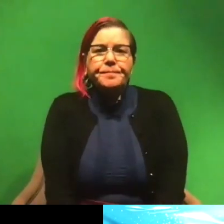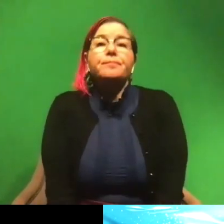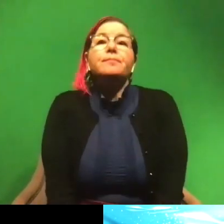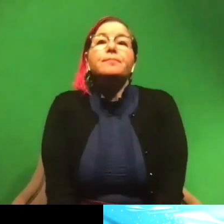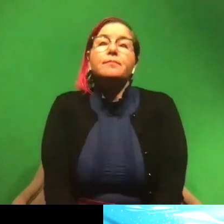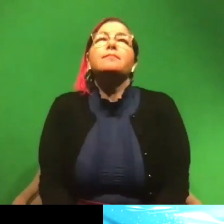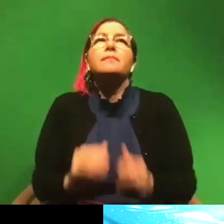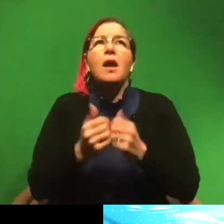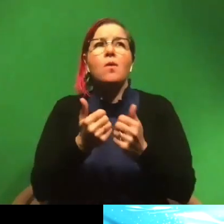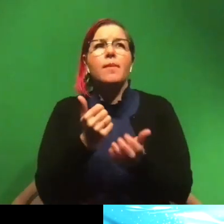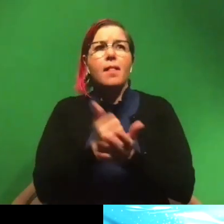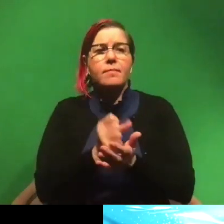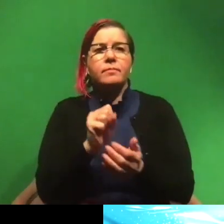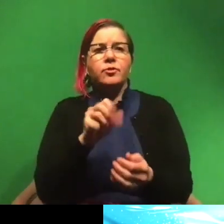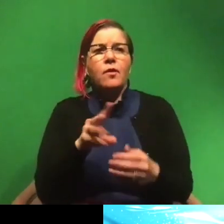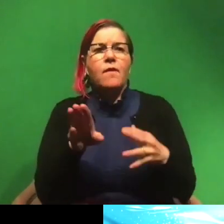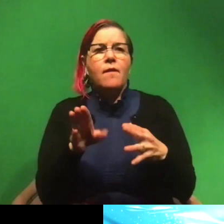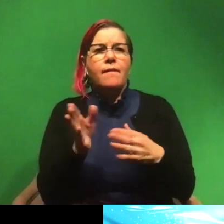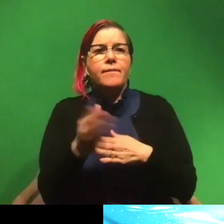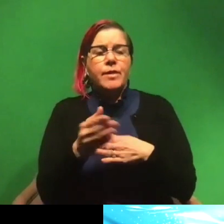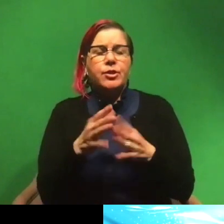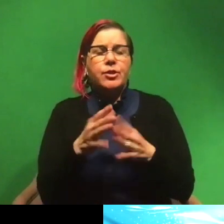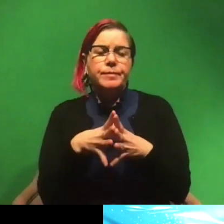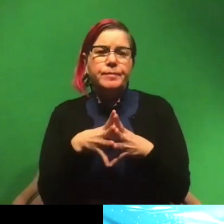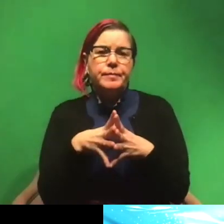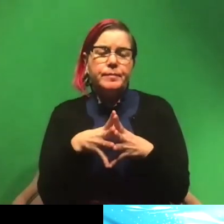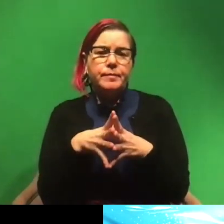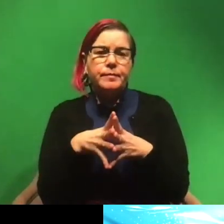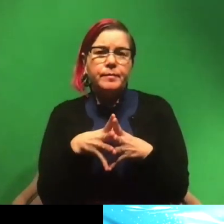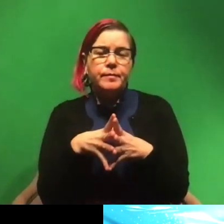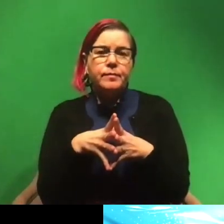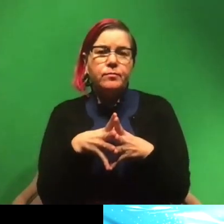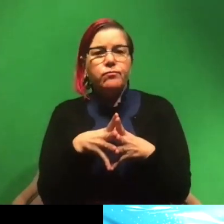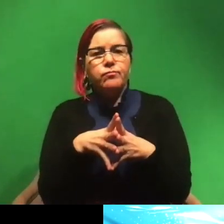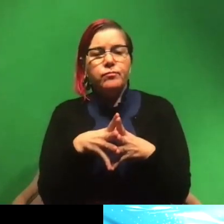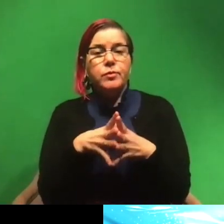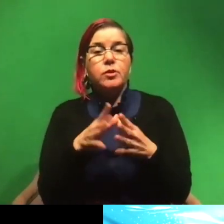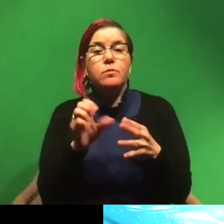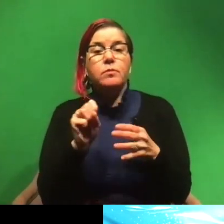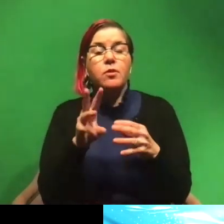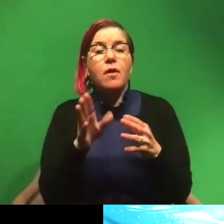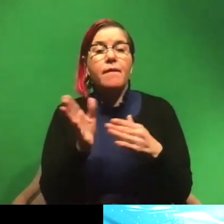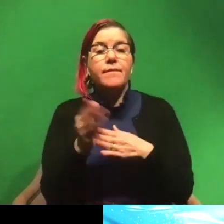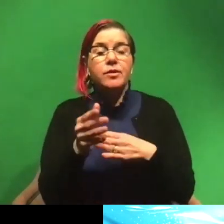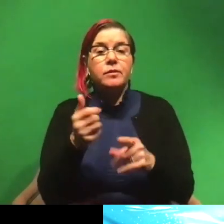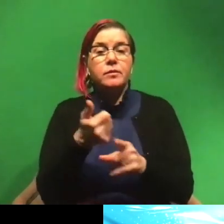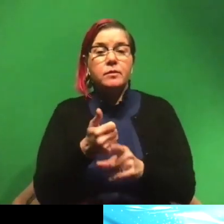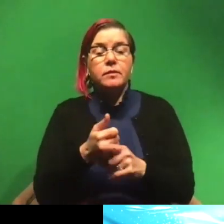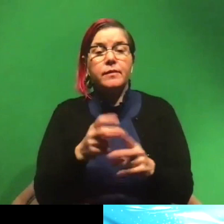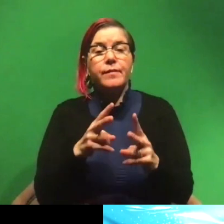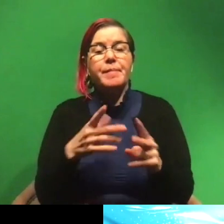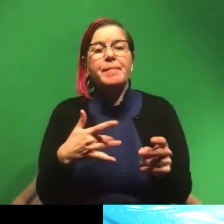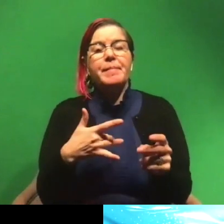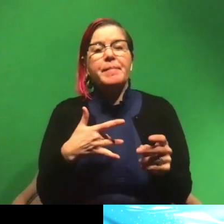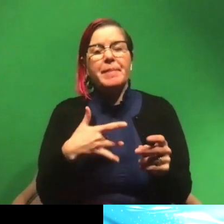that you can help sawfish. Um, so sawfish, they are very prone to